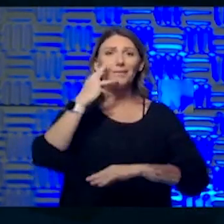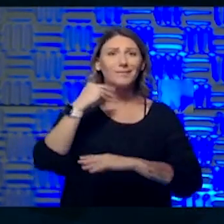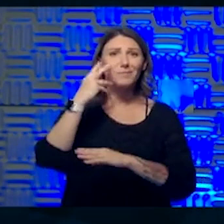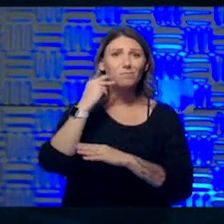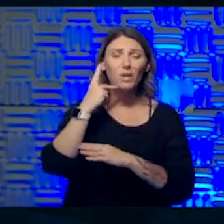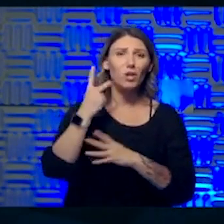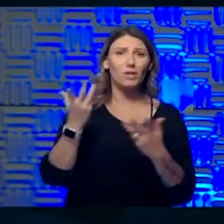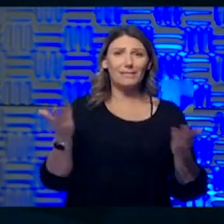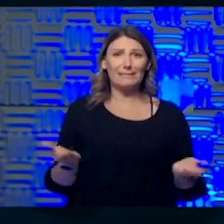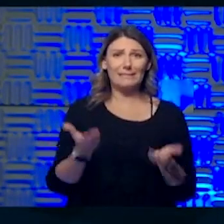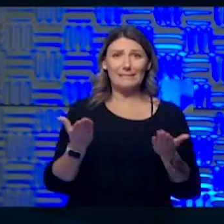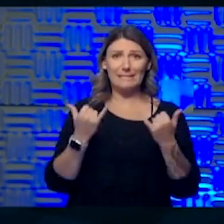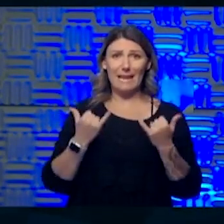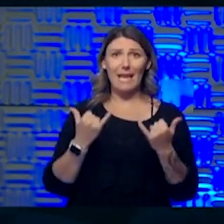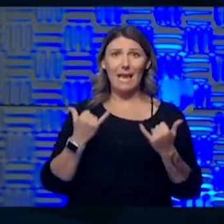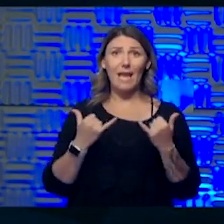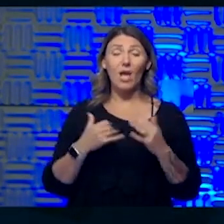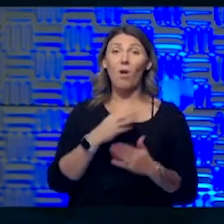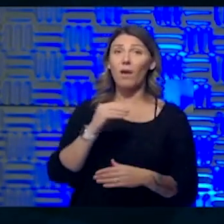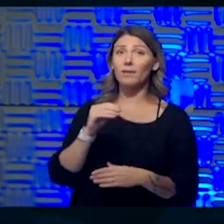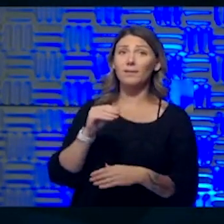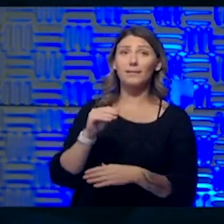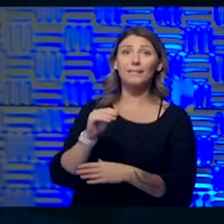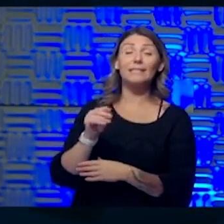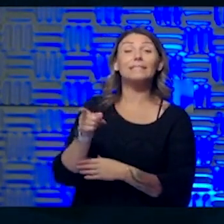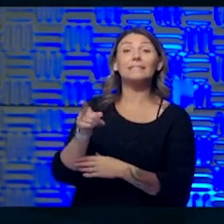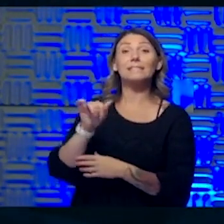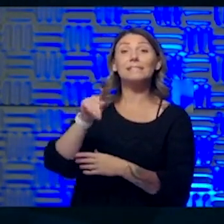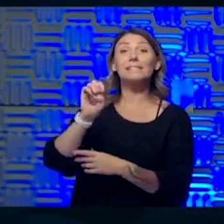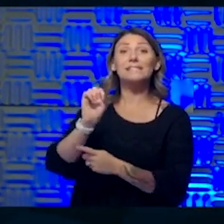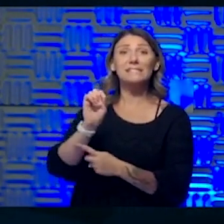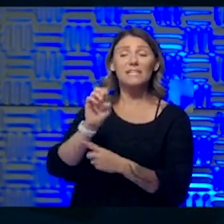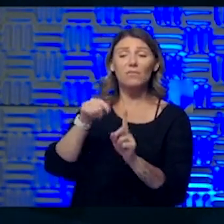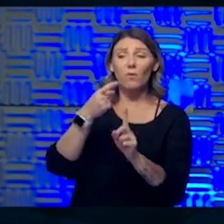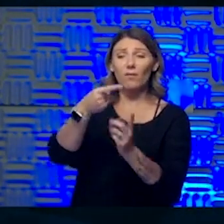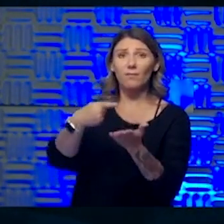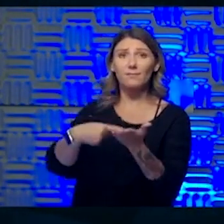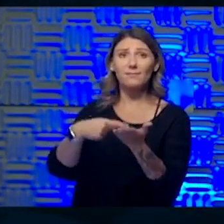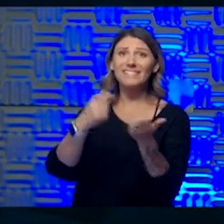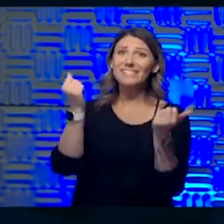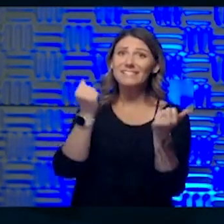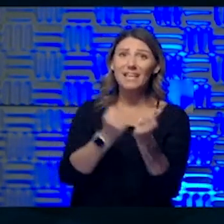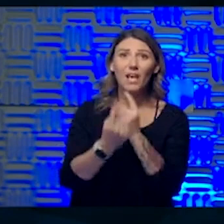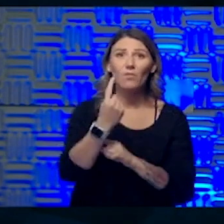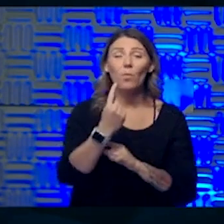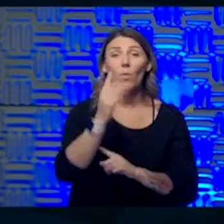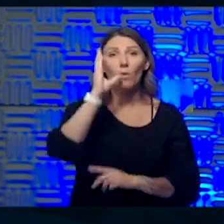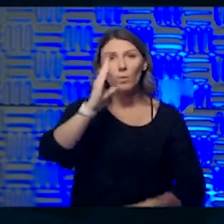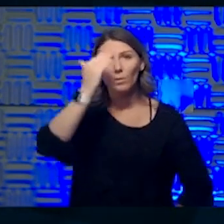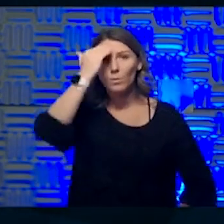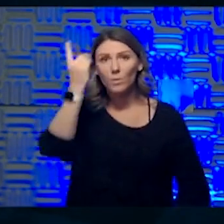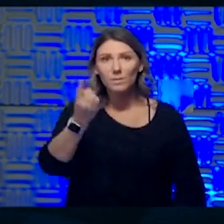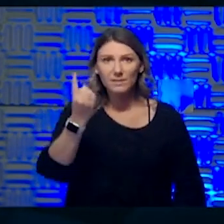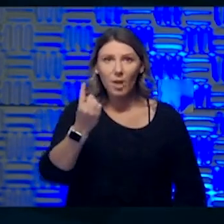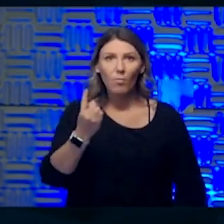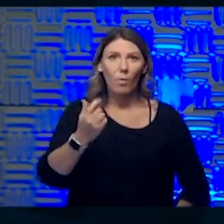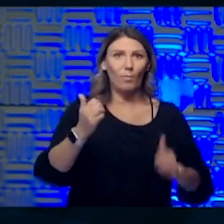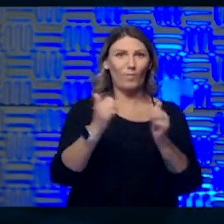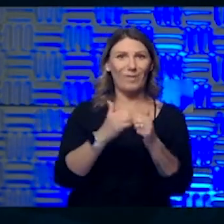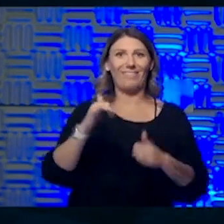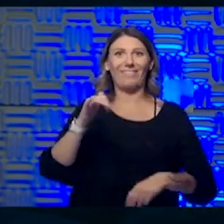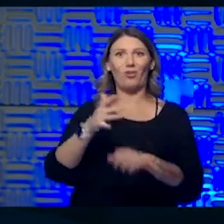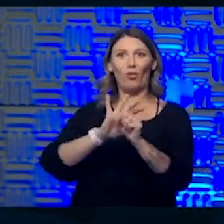proved, um, pre-iscient and when he talked about, or prescient, sorry, when he talked about everybody will know somebody who's had this. And I, and I've known